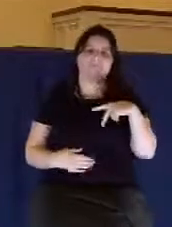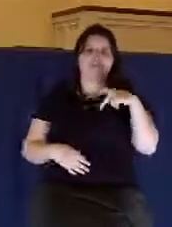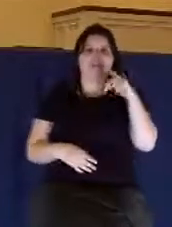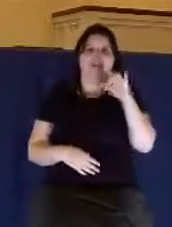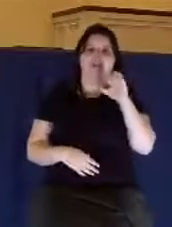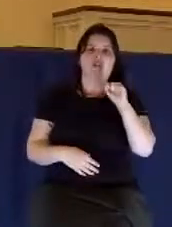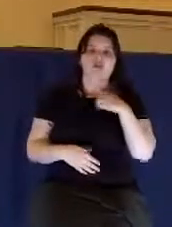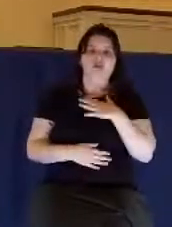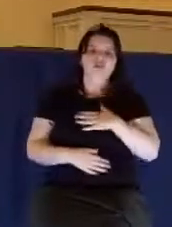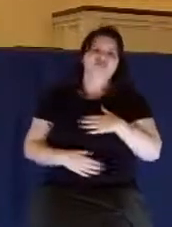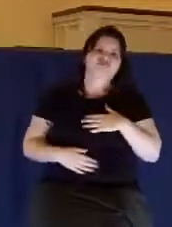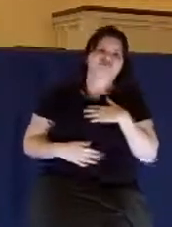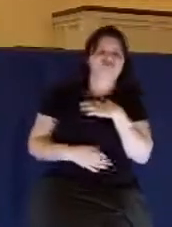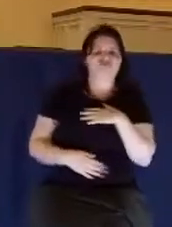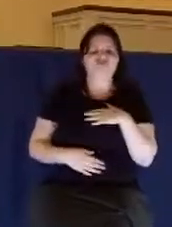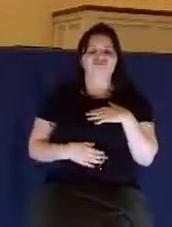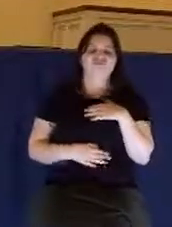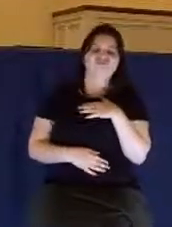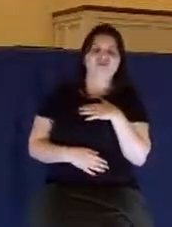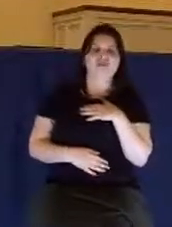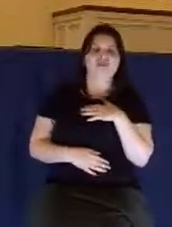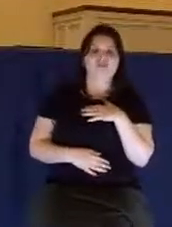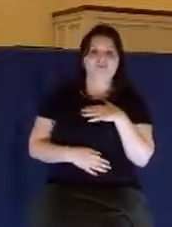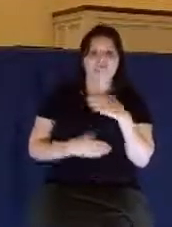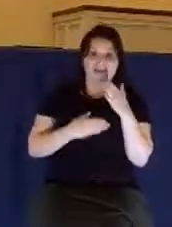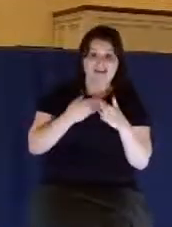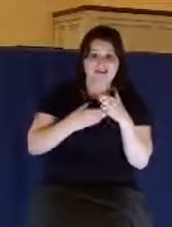in the end, there's always death. Always.